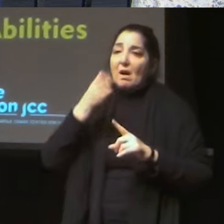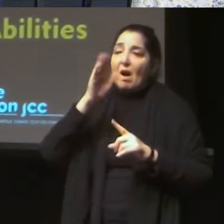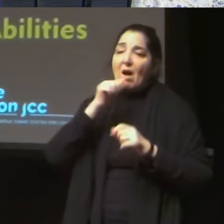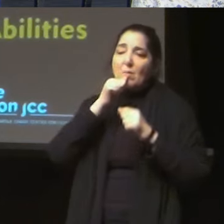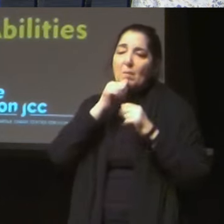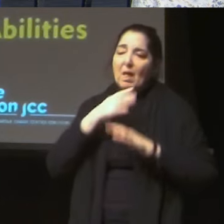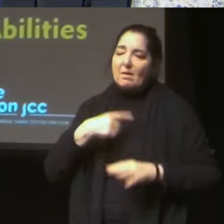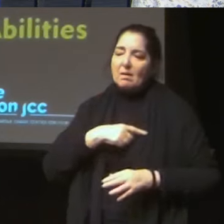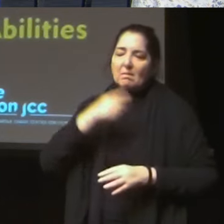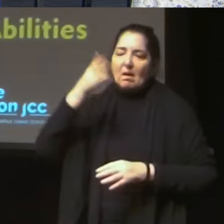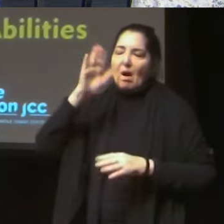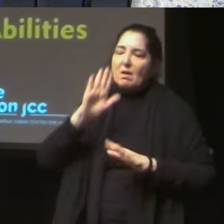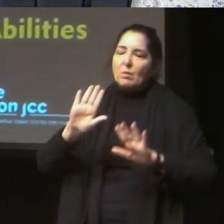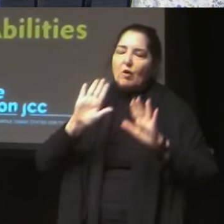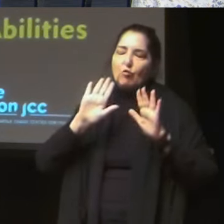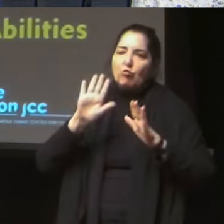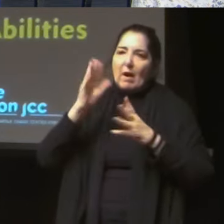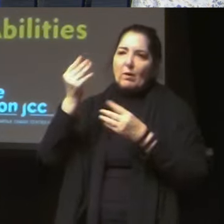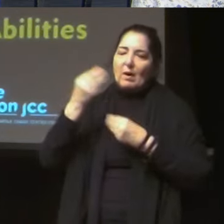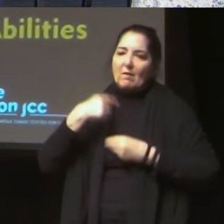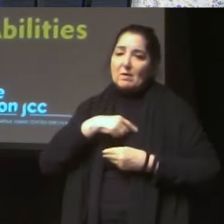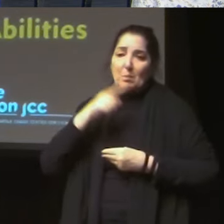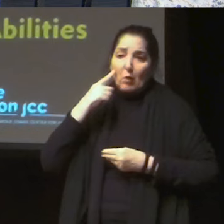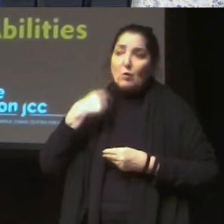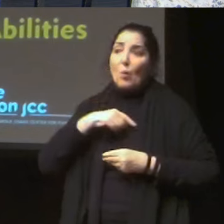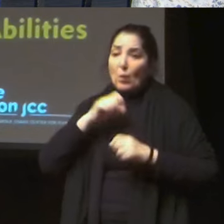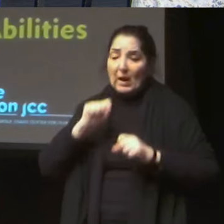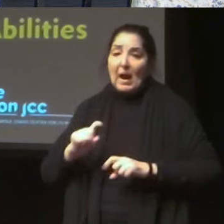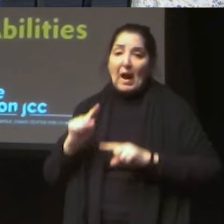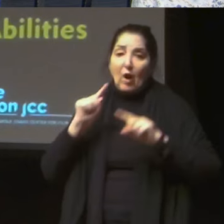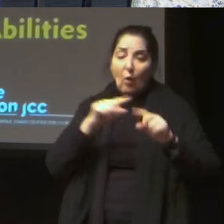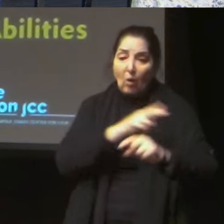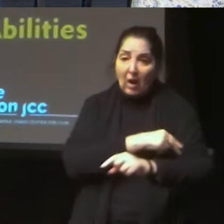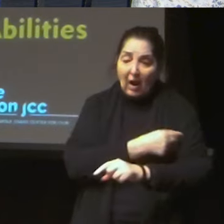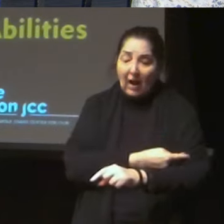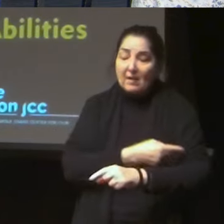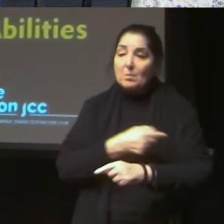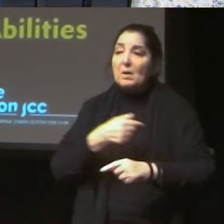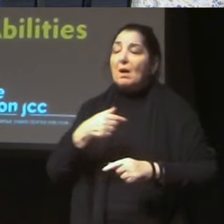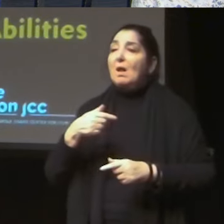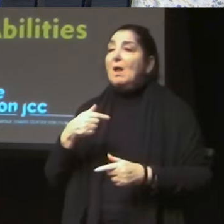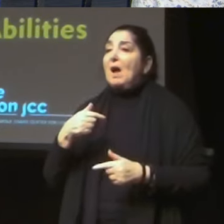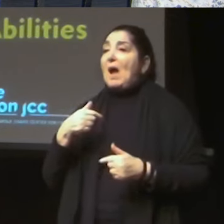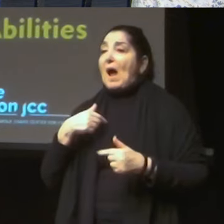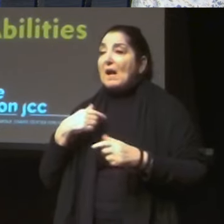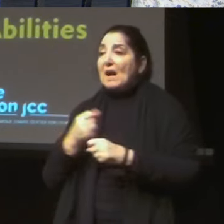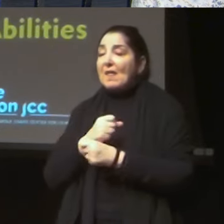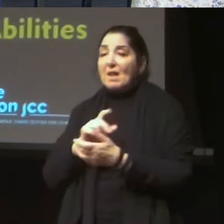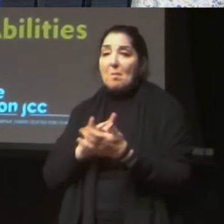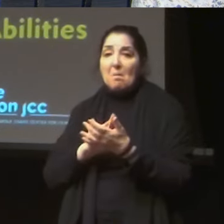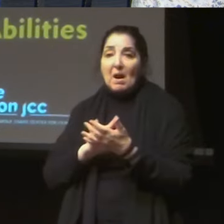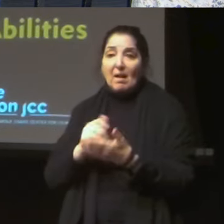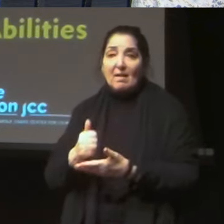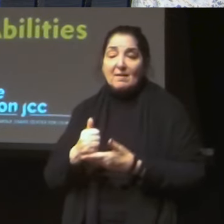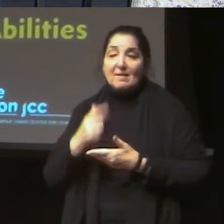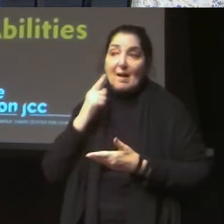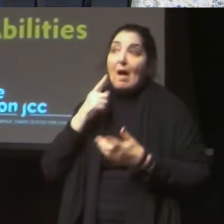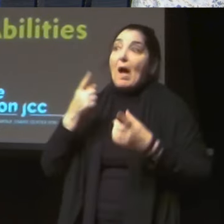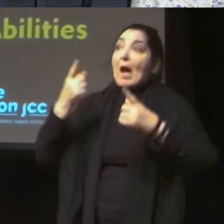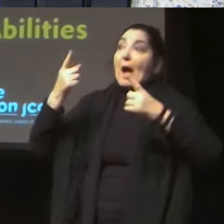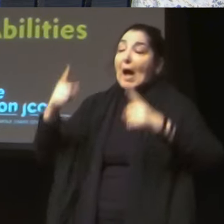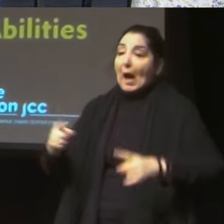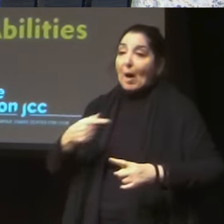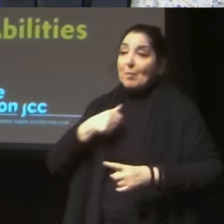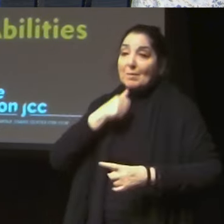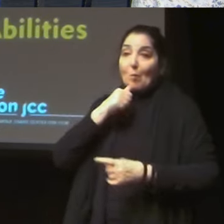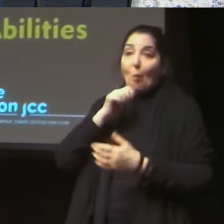And if, you know, uh, you know, if any question came up, yeah, we know what this is and, you know, we can get the help that we need. And it's just the way things